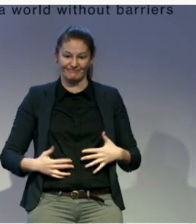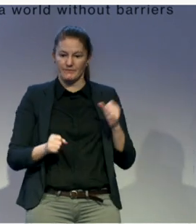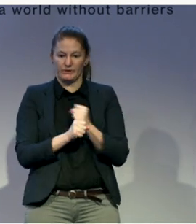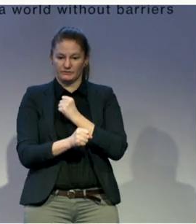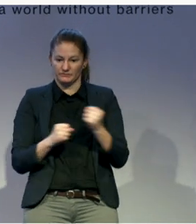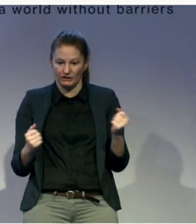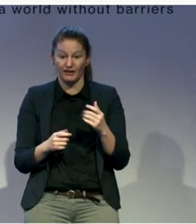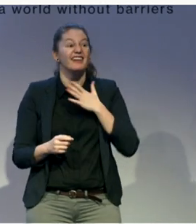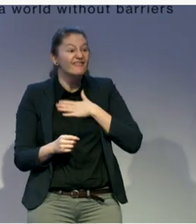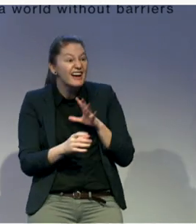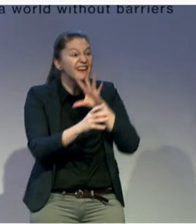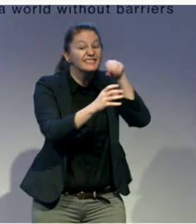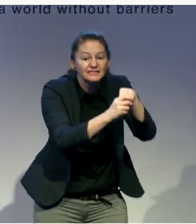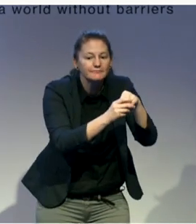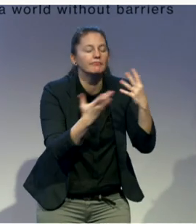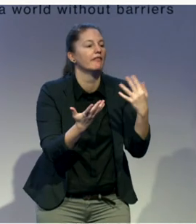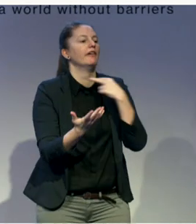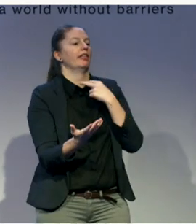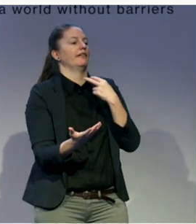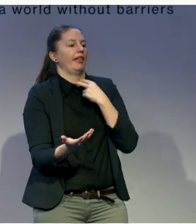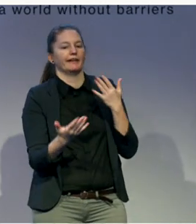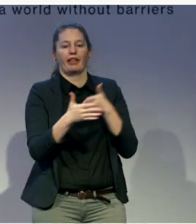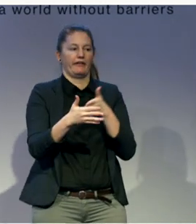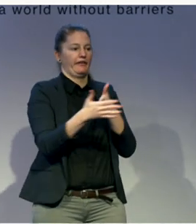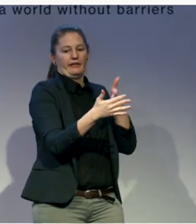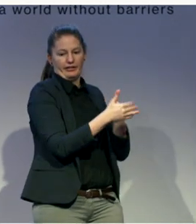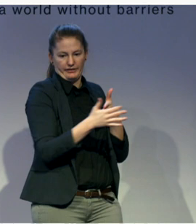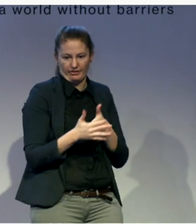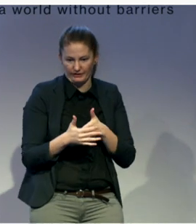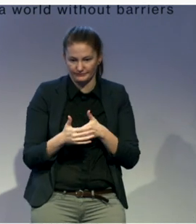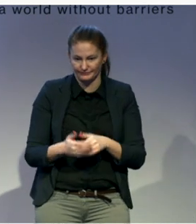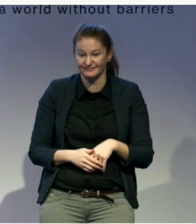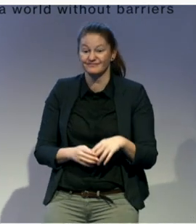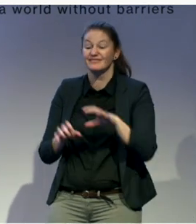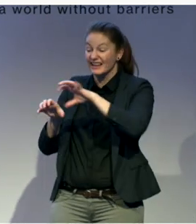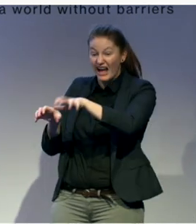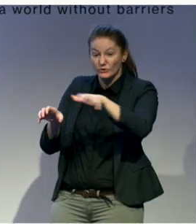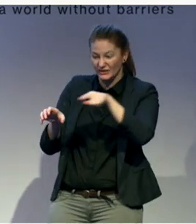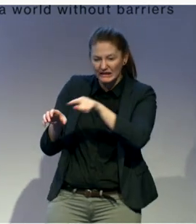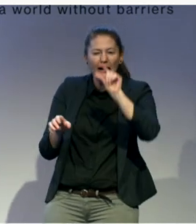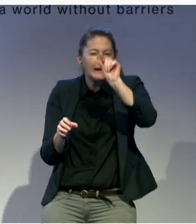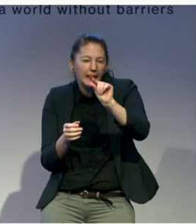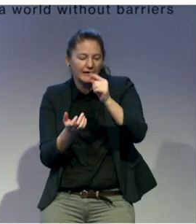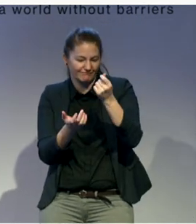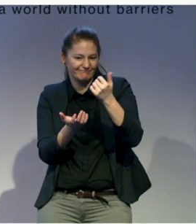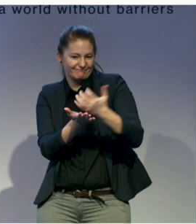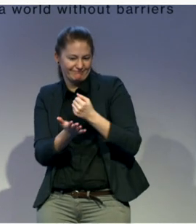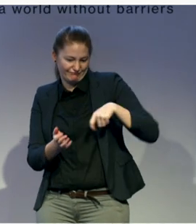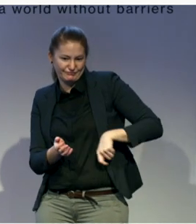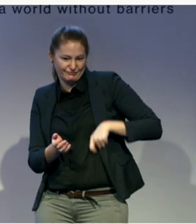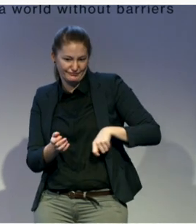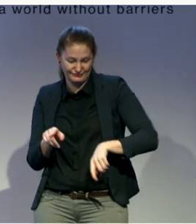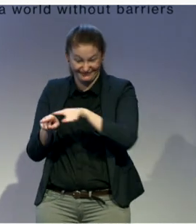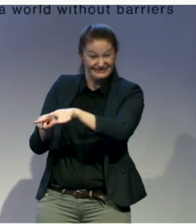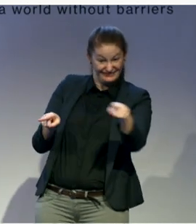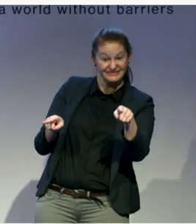uncomfortable pursuing it. For low and middle income countries, it's especially hard to tackle some of these barriers that result specifically in low voter